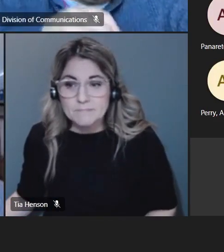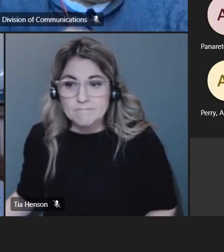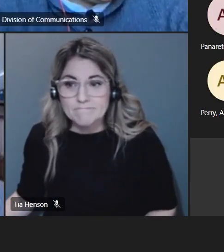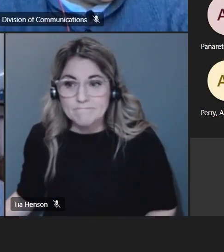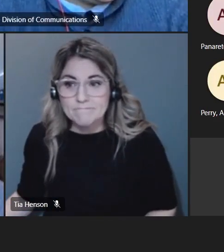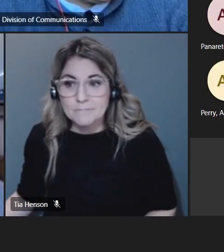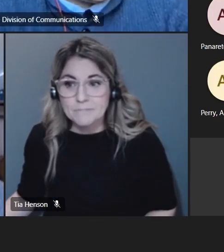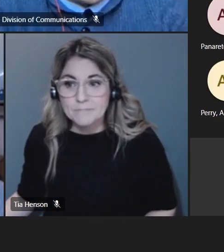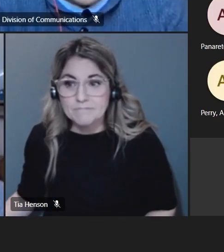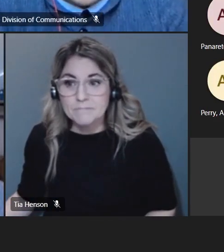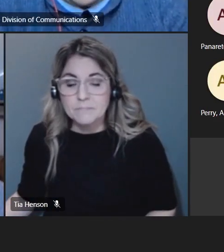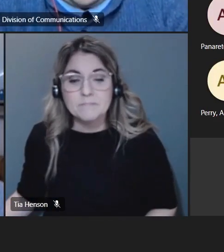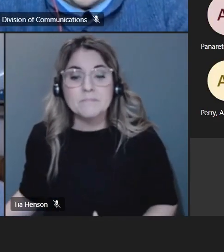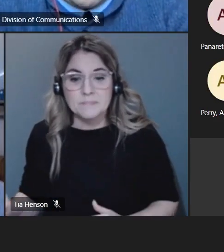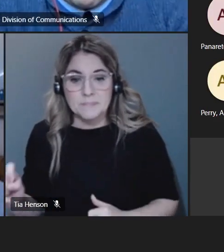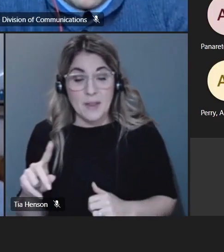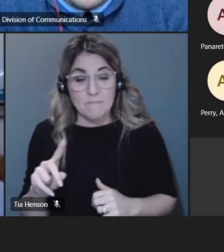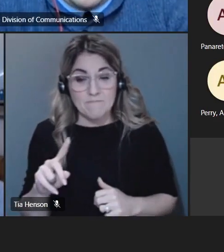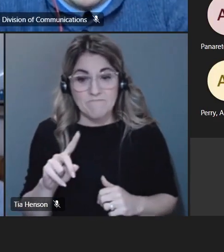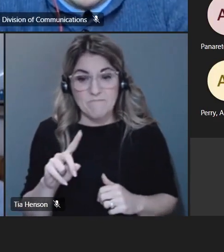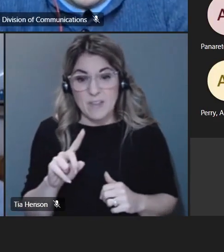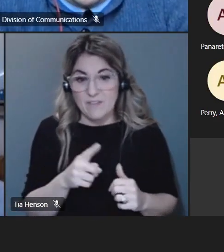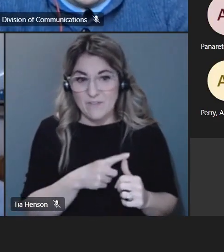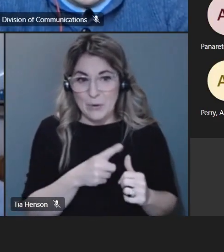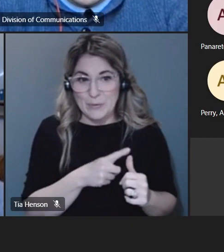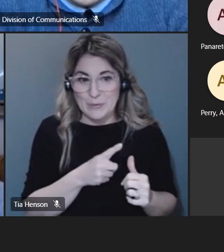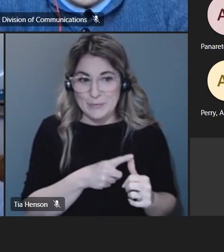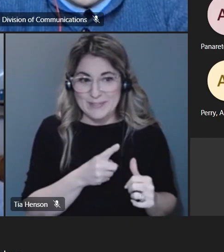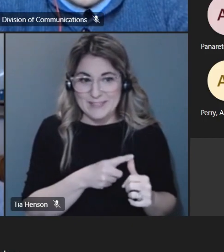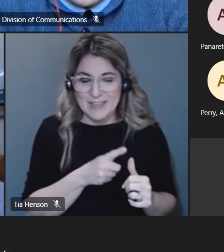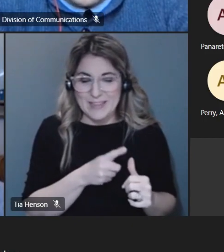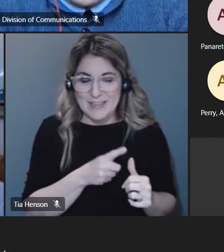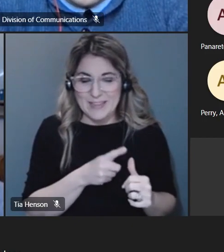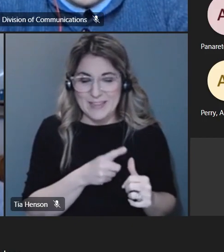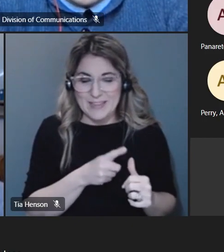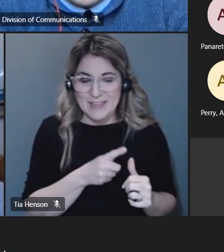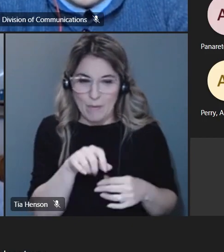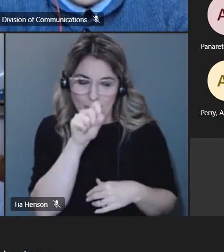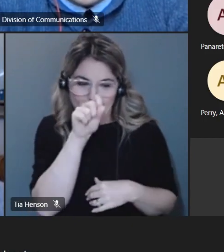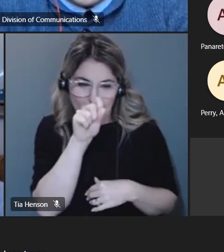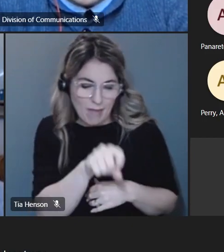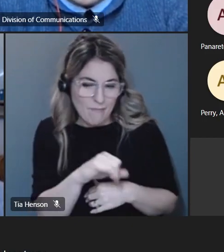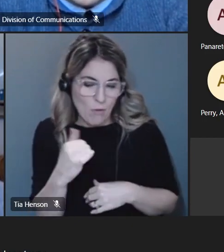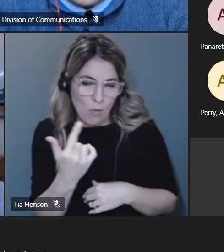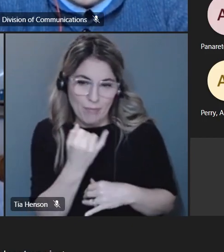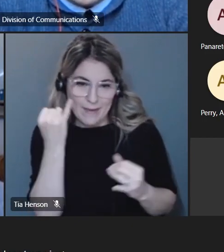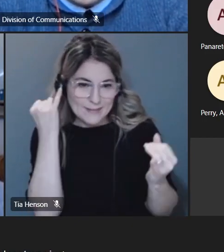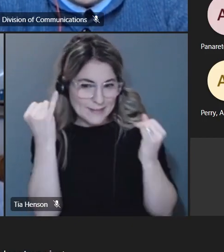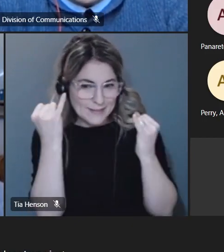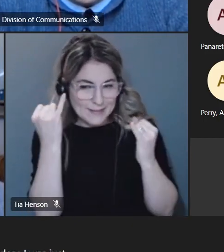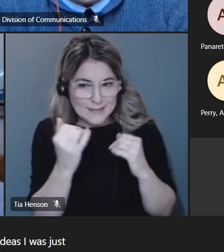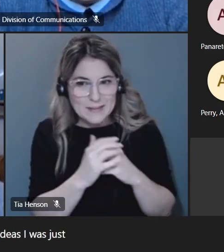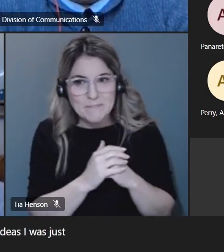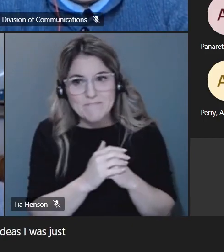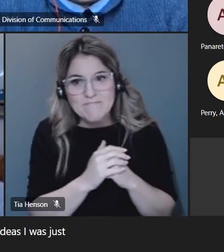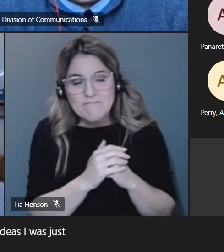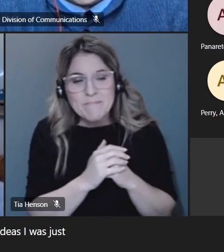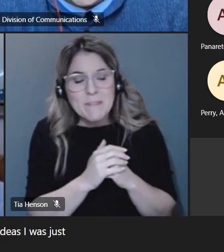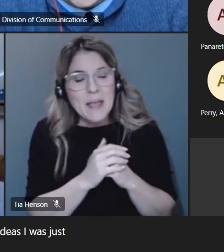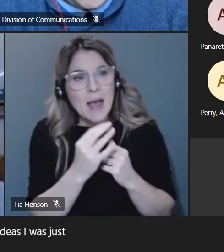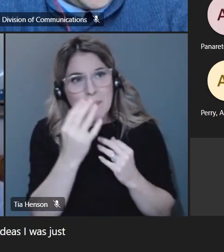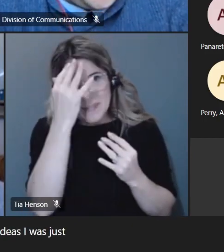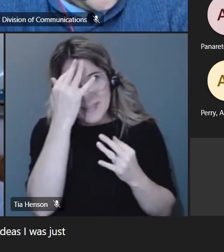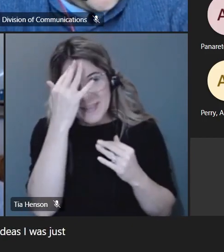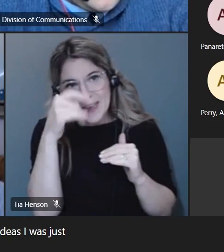um yeah so first i just want to say i love all the ideas um i was just like thinking deeply